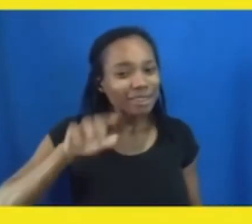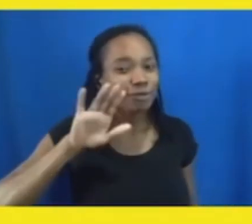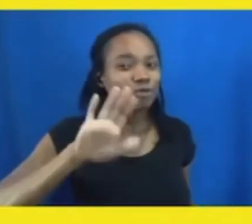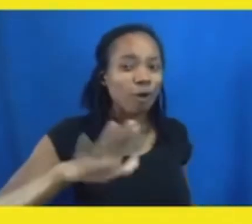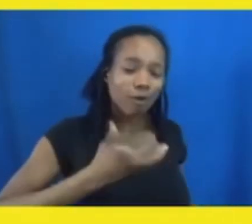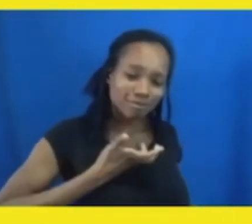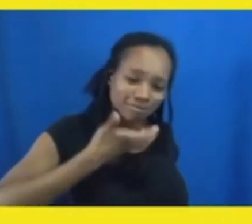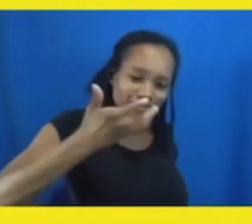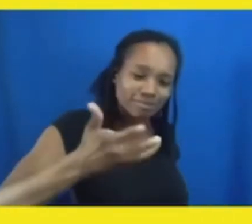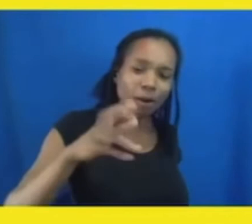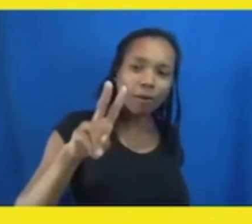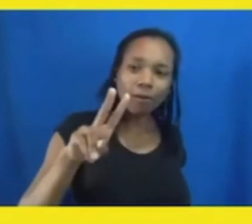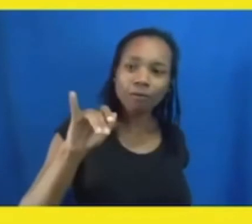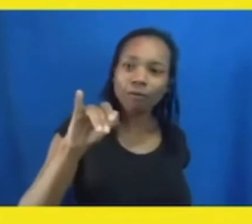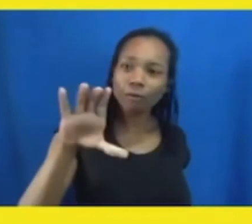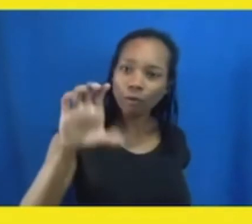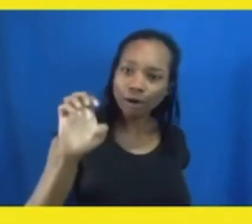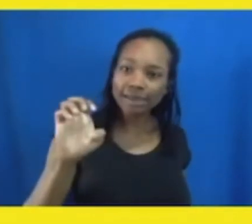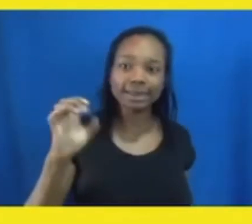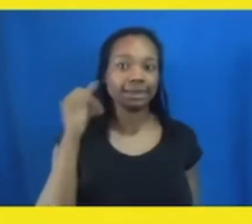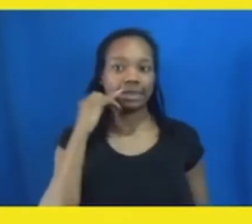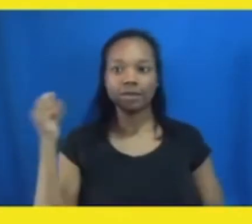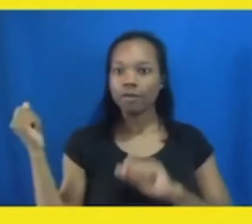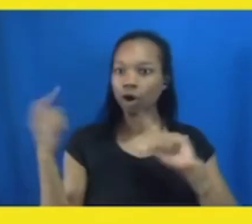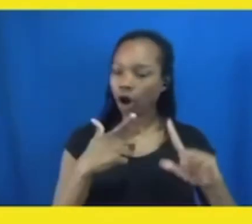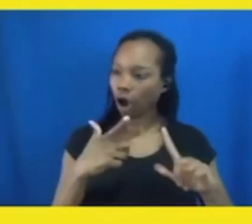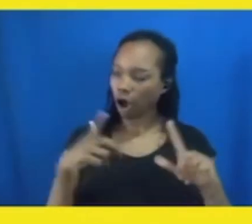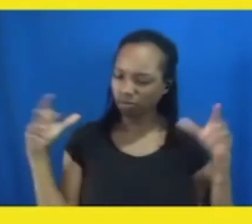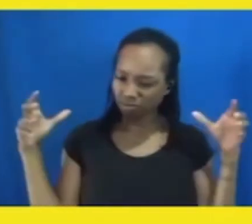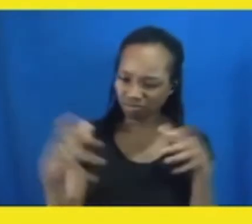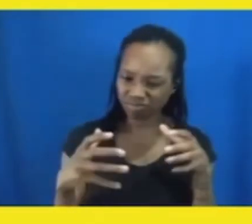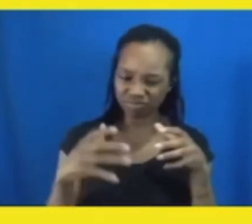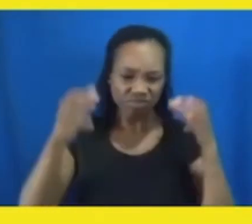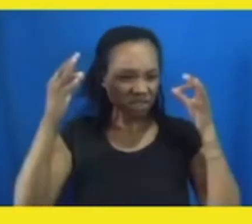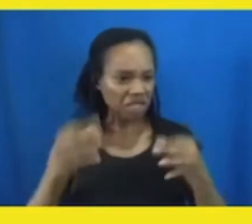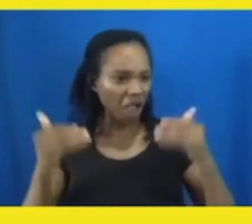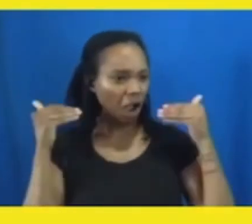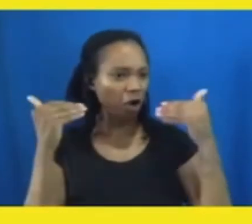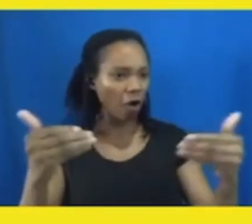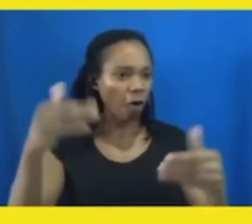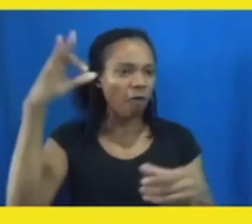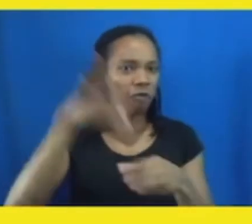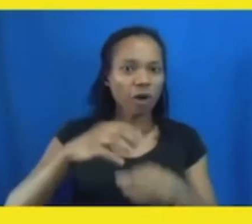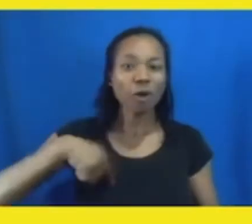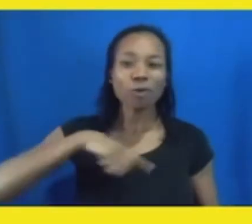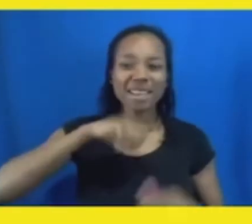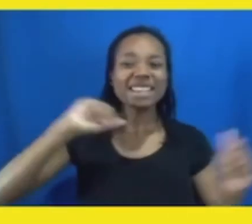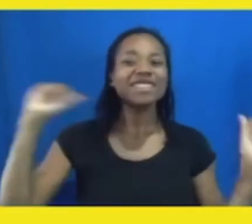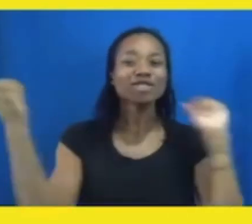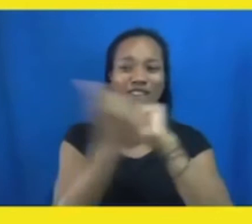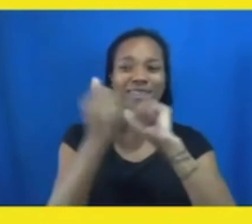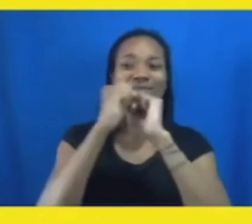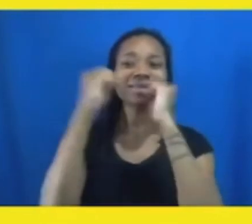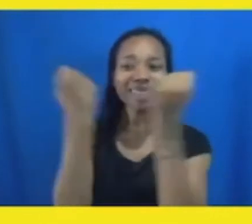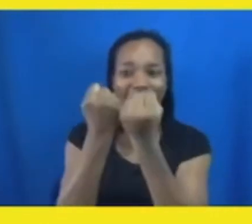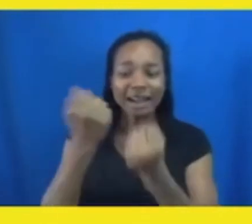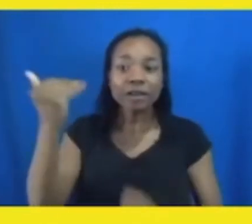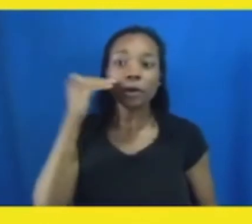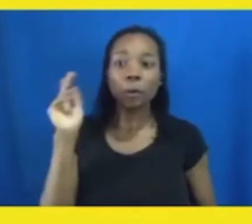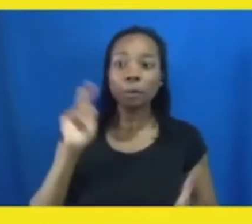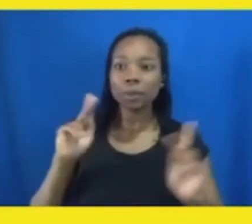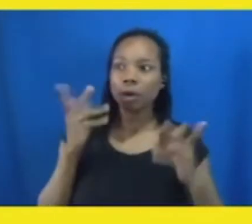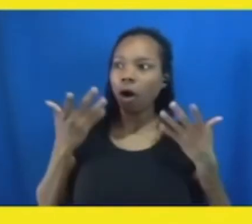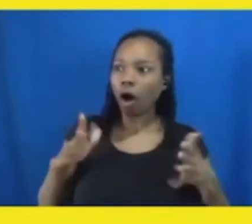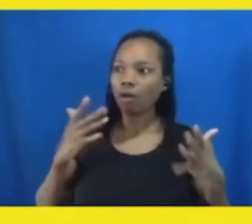together vote that we can change this thing around? Do you know that those who are already dying of issues of poverty, if you can raise